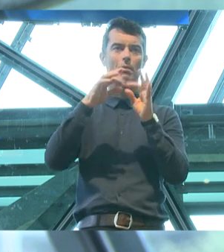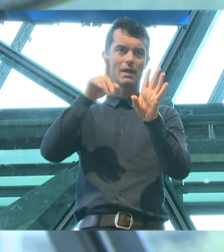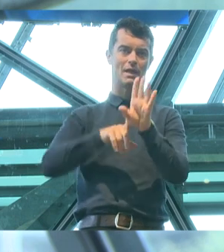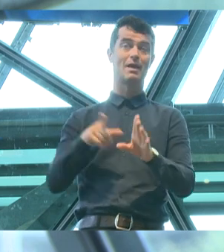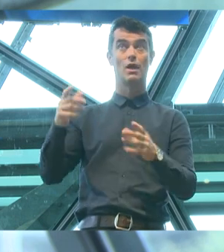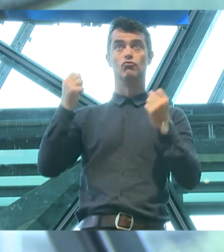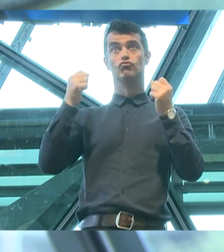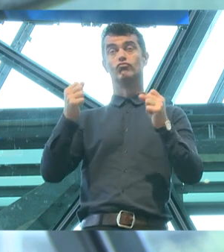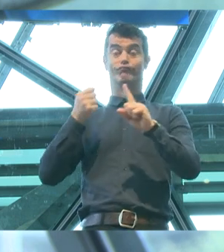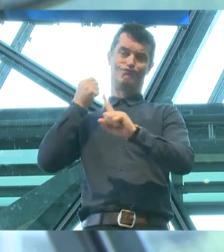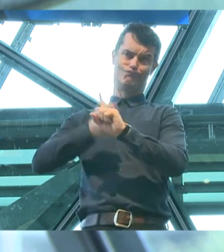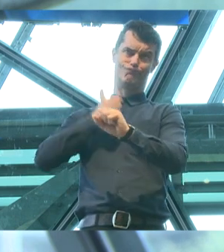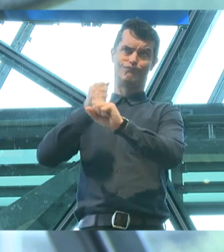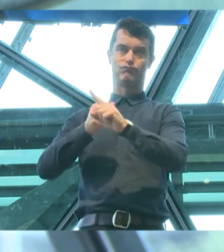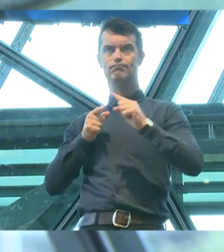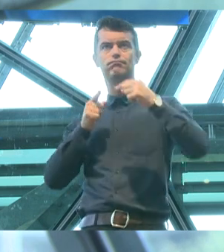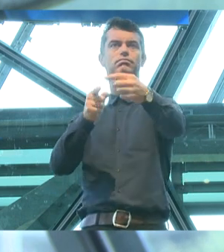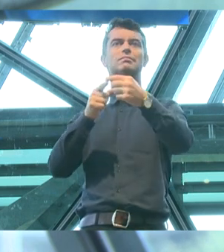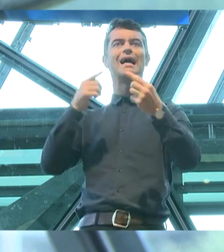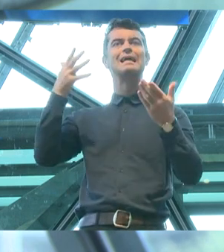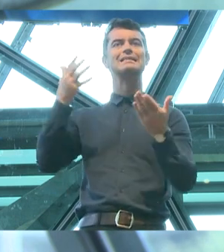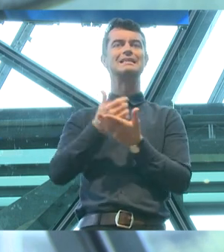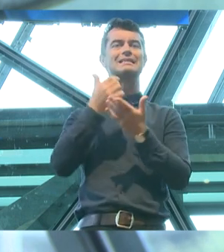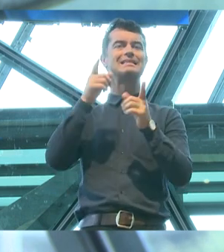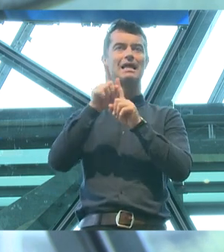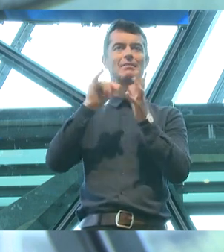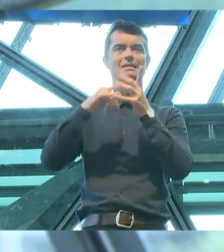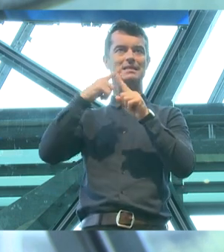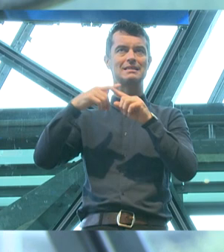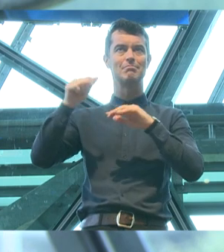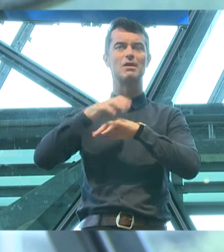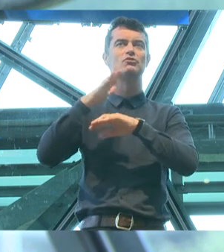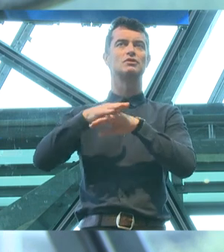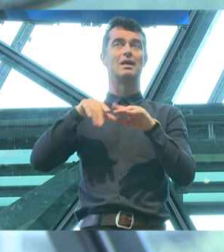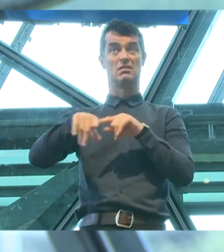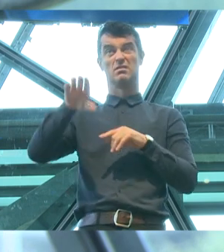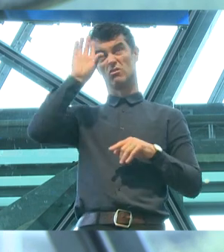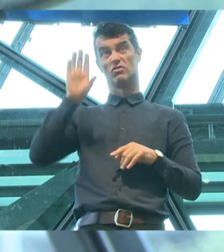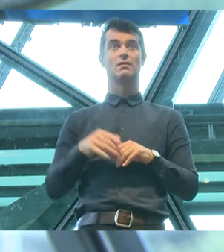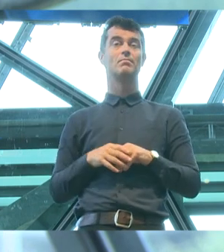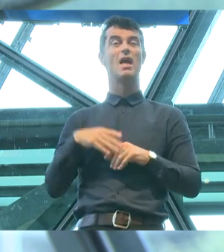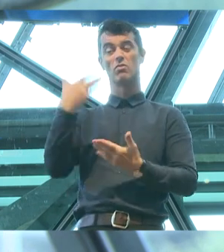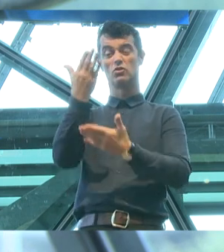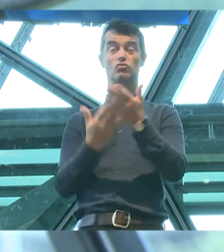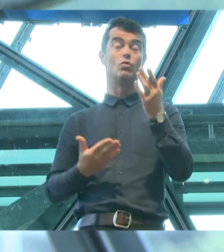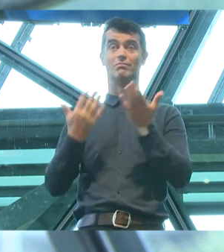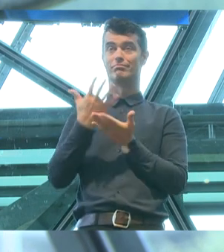mobilised against same-sex marriage and safe schools in this country. And the volume of stories were almost wholly negative.